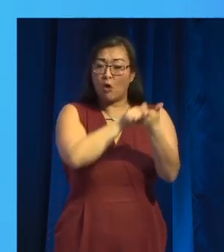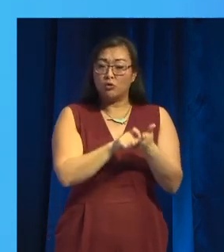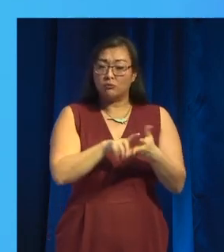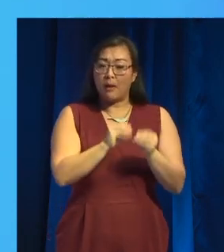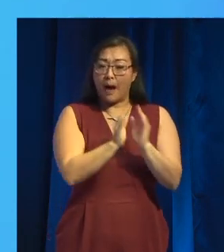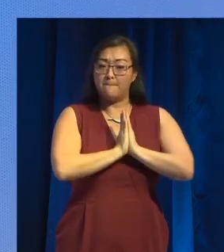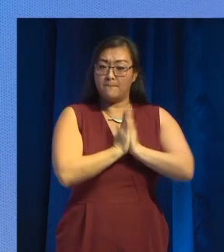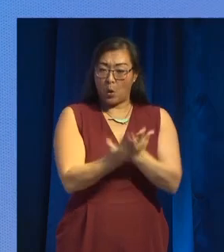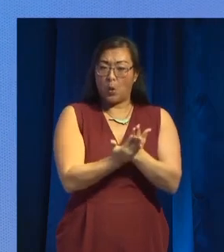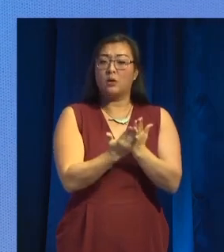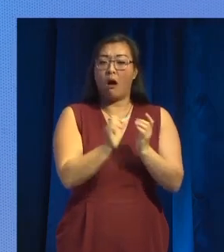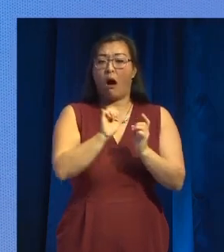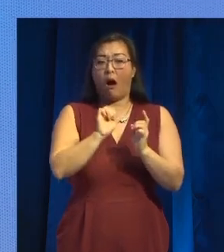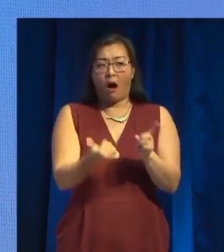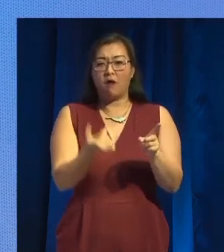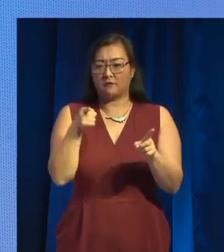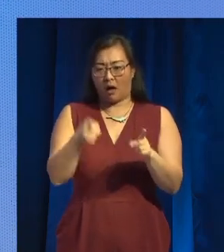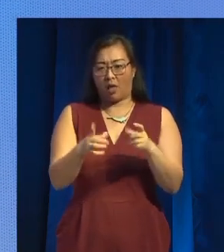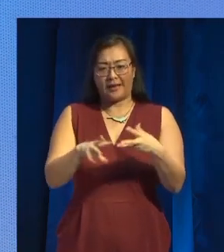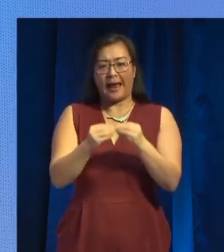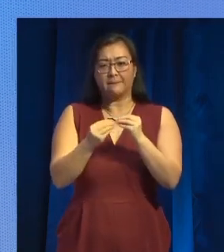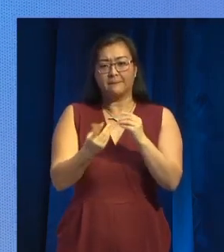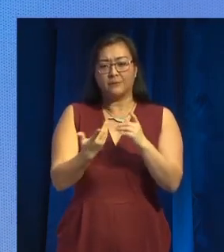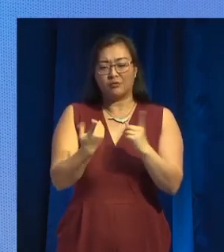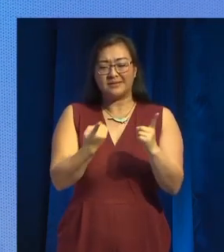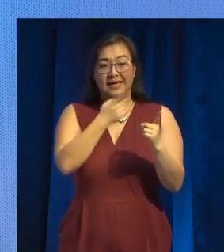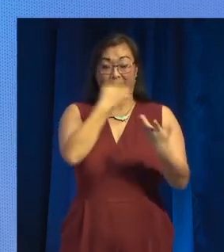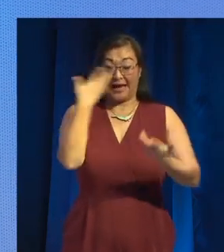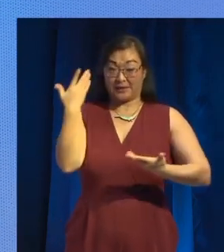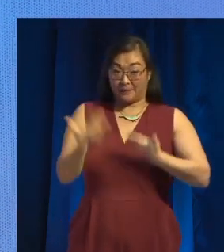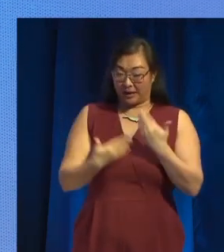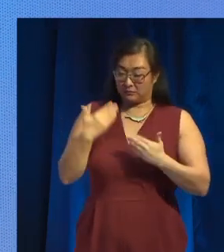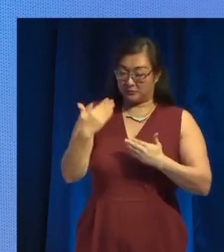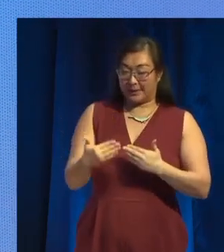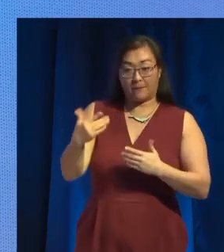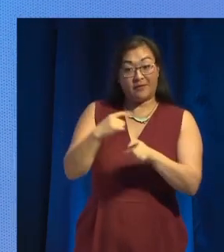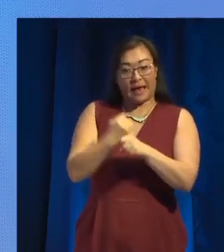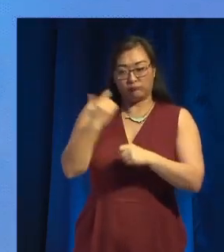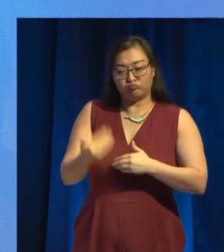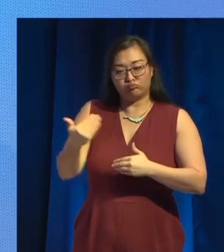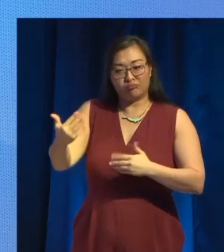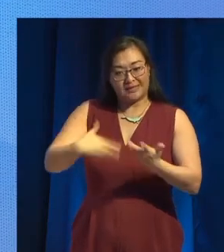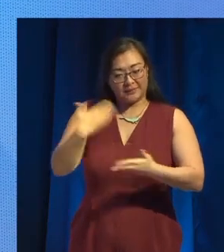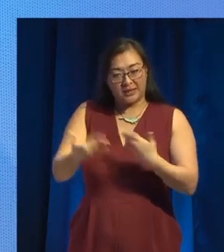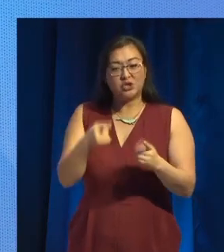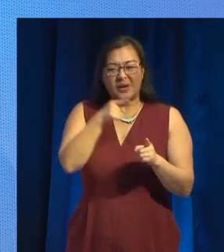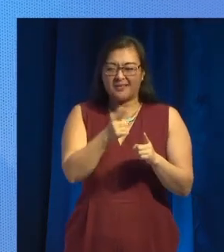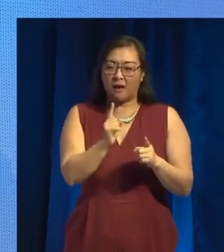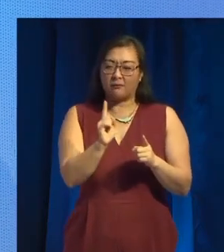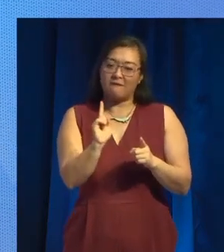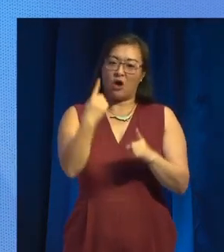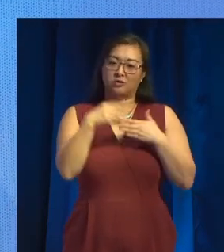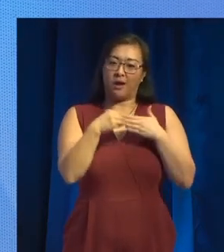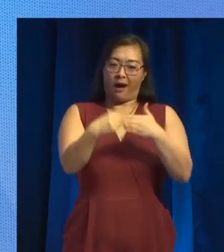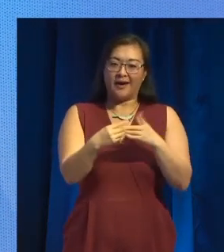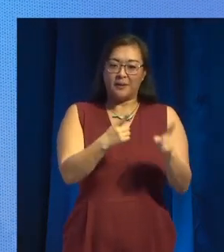prize had been won, and it explains each step of the game. This is, like, one of the very first forms of playthrough. Oh, this one, you had to buy